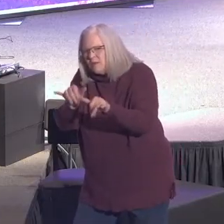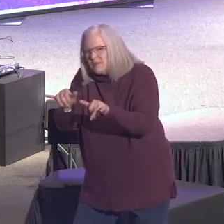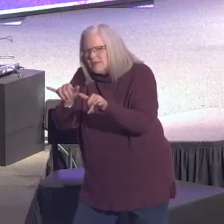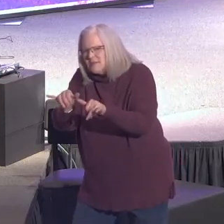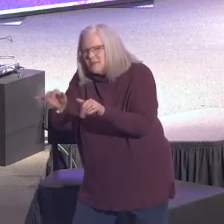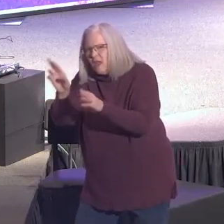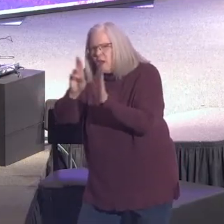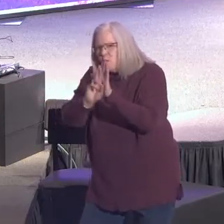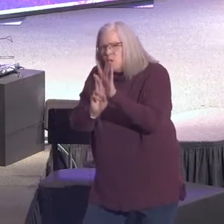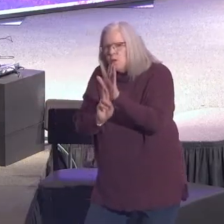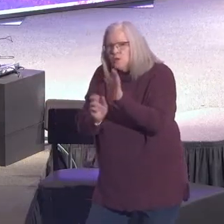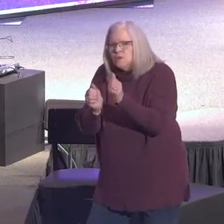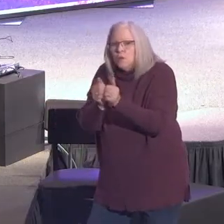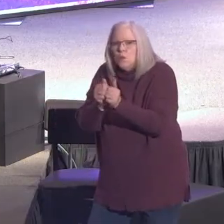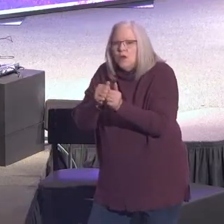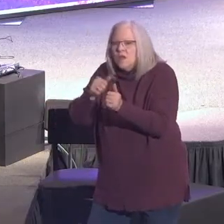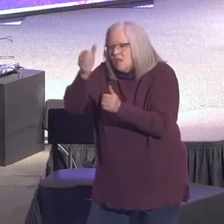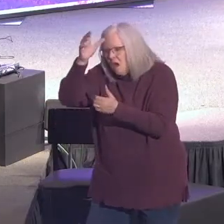husband number two.